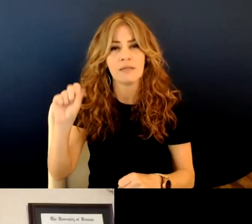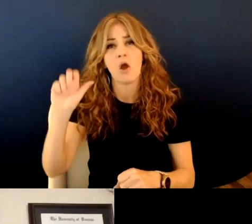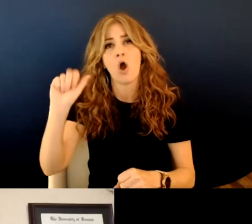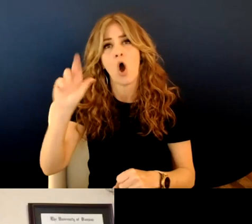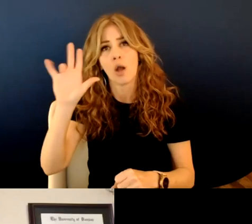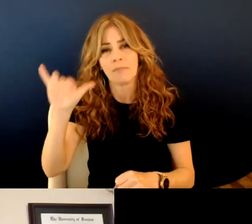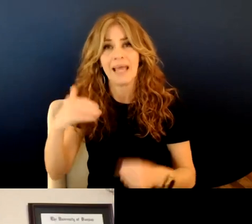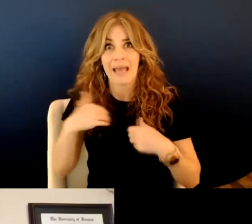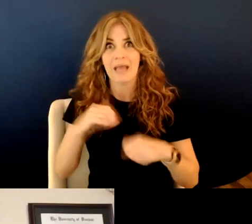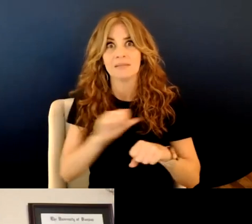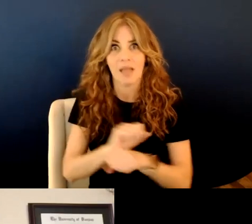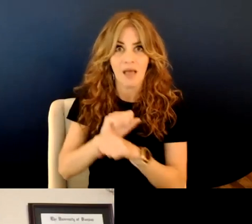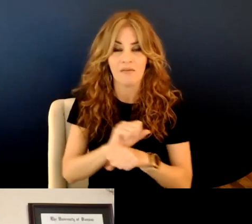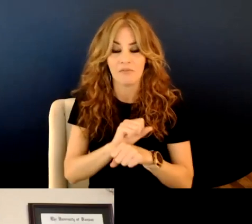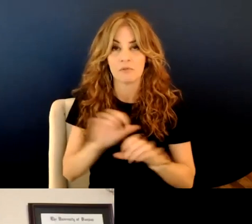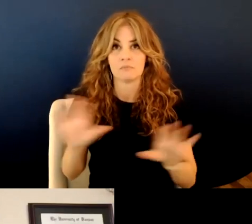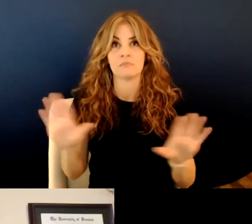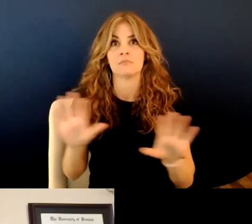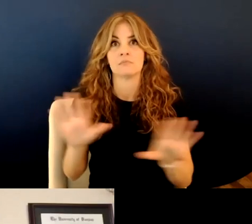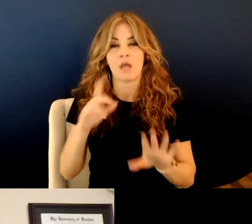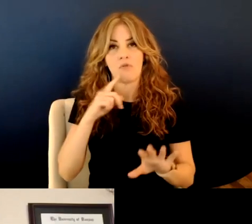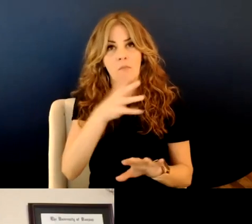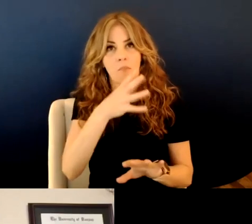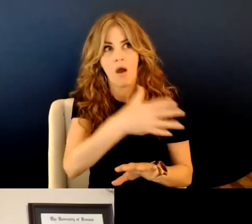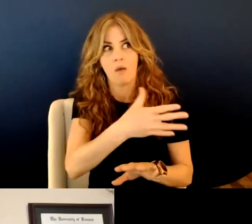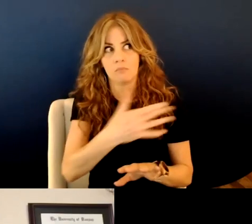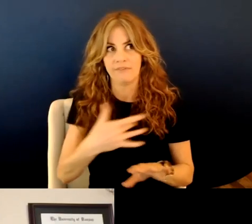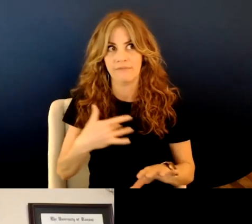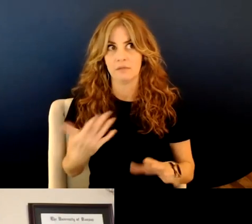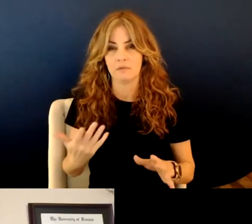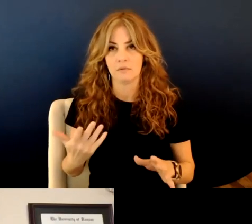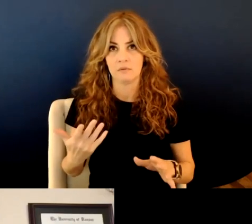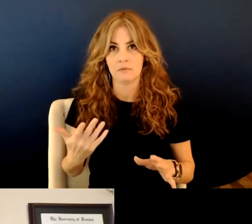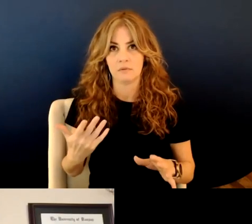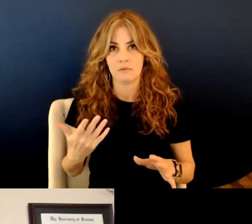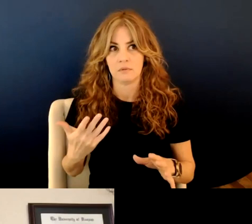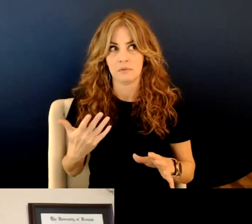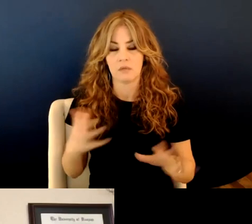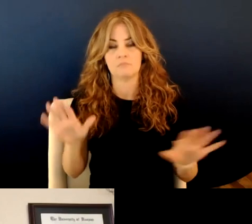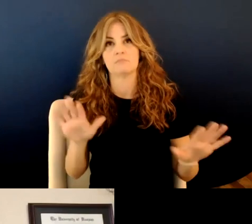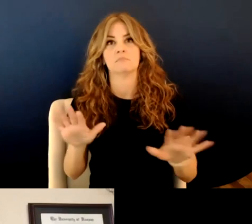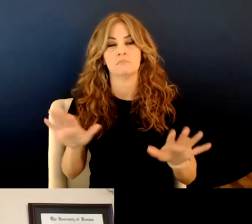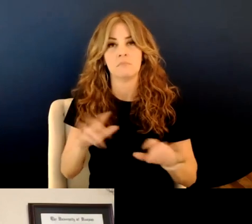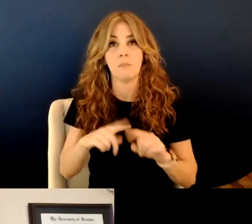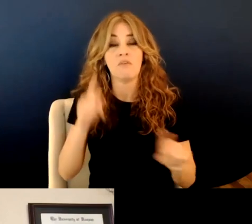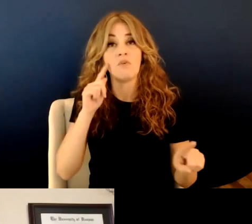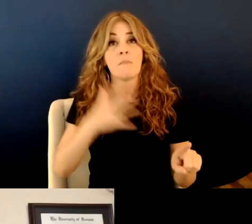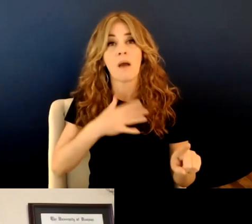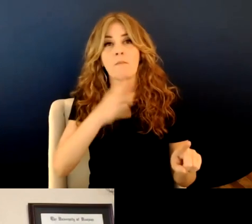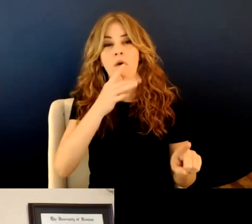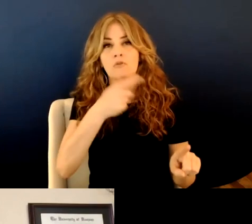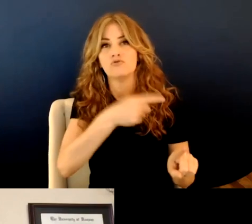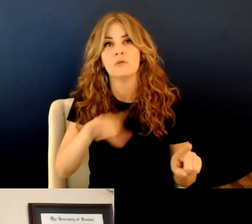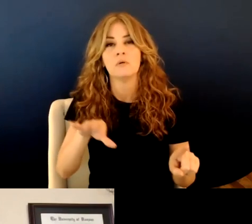To me, that was the thing that I thought she would be, um, kind of most, I find most jarring. Um, but for her, it was to find